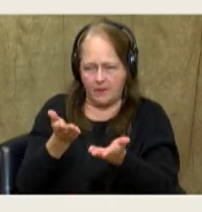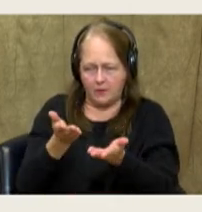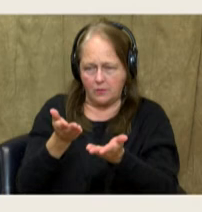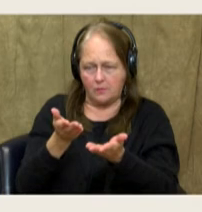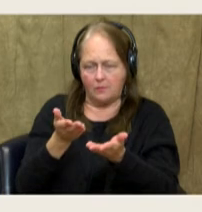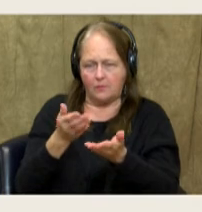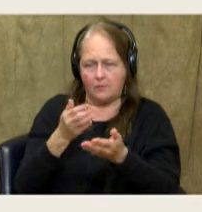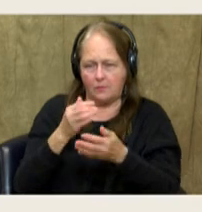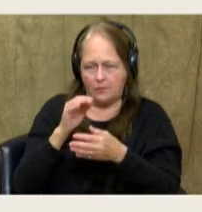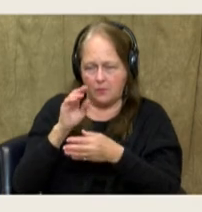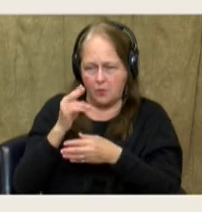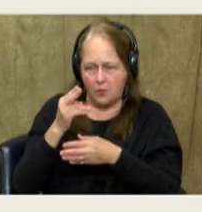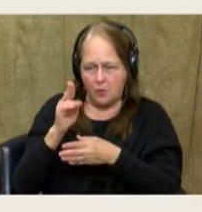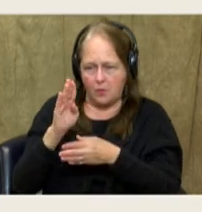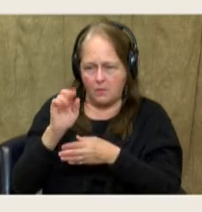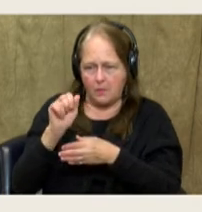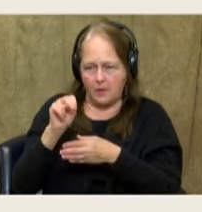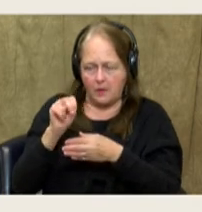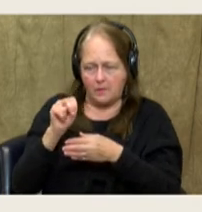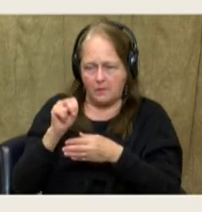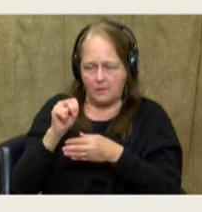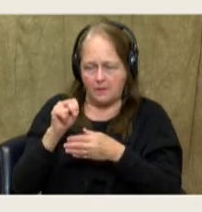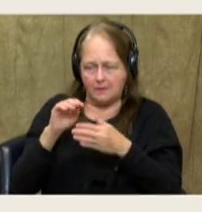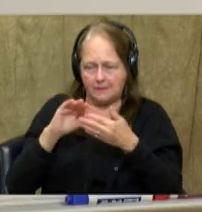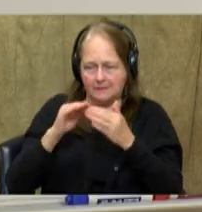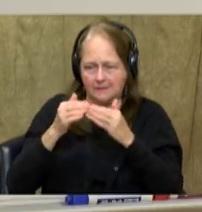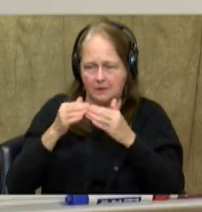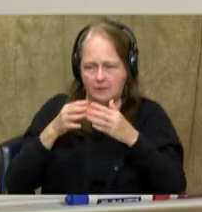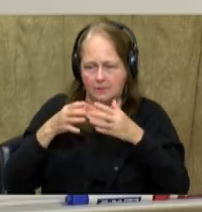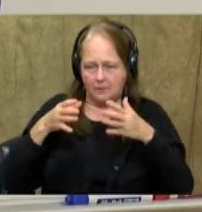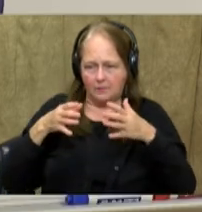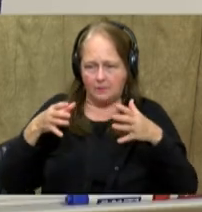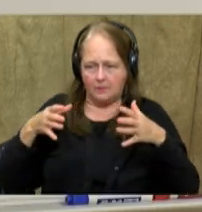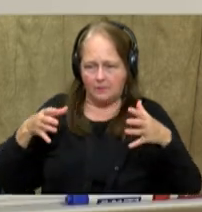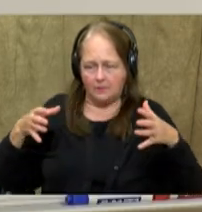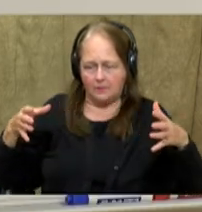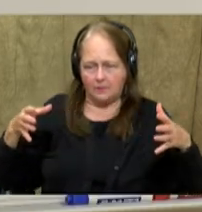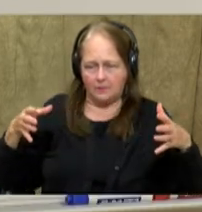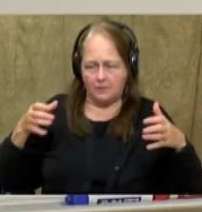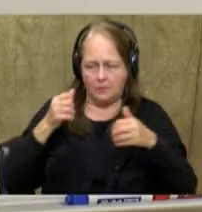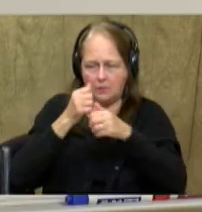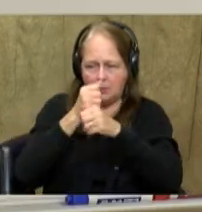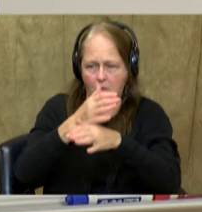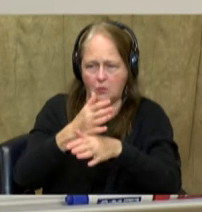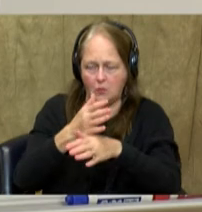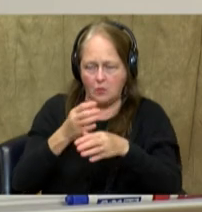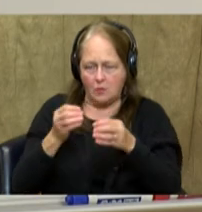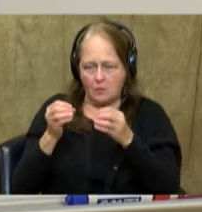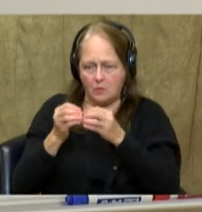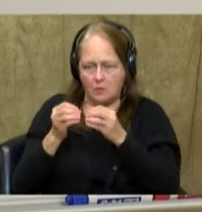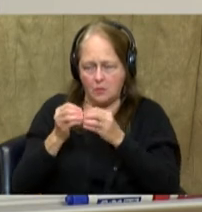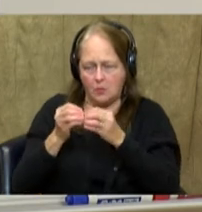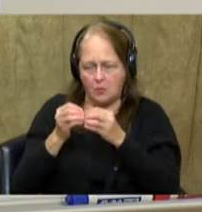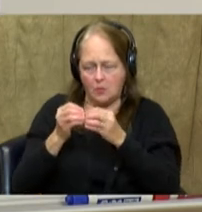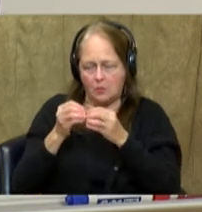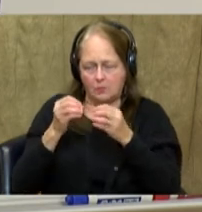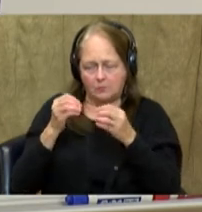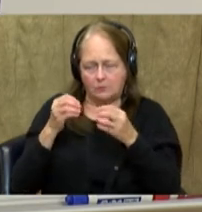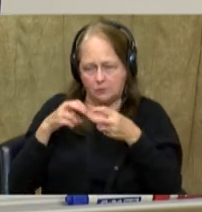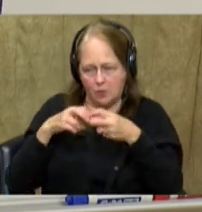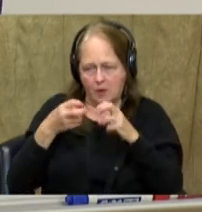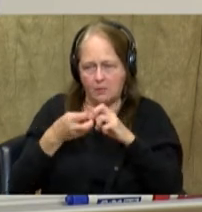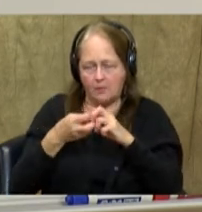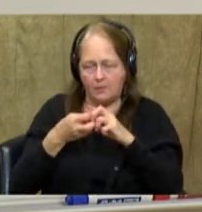seeing urban sprawl where the city is actually expanding outward, which causes its own subset of conditions,